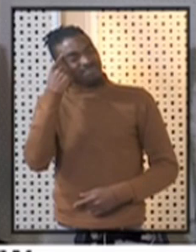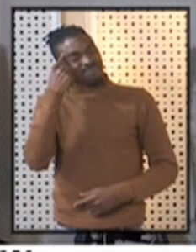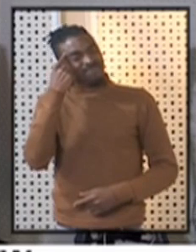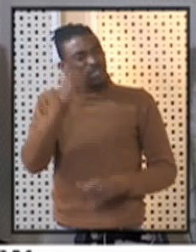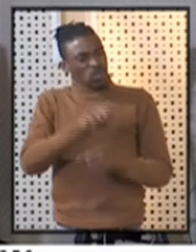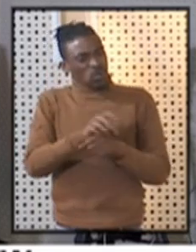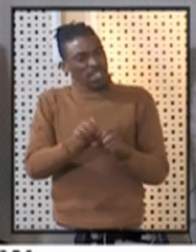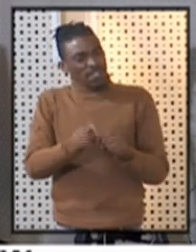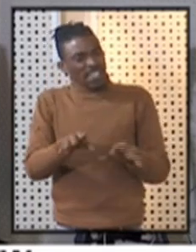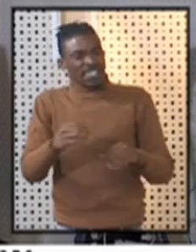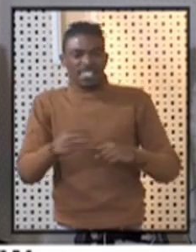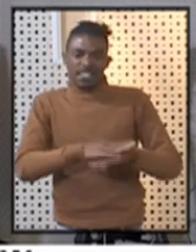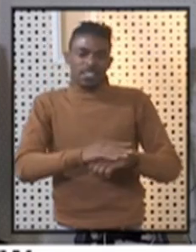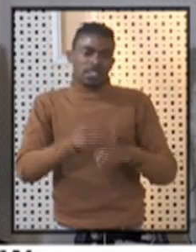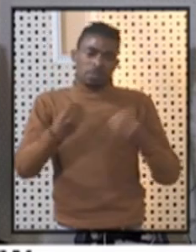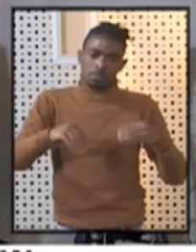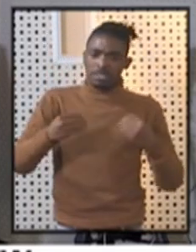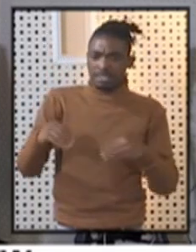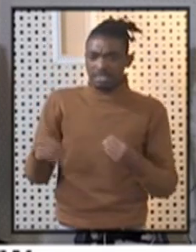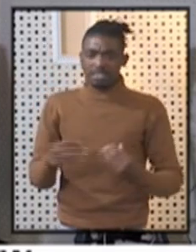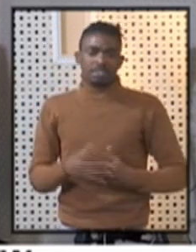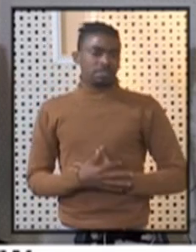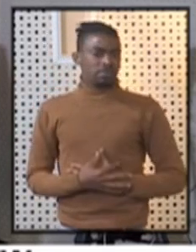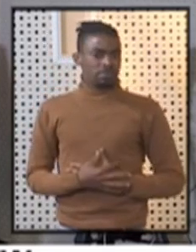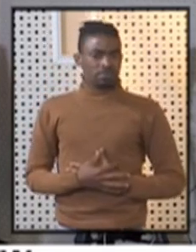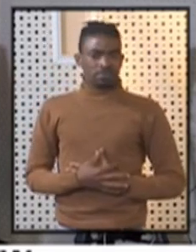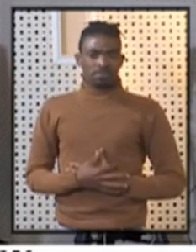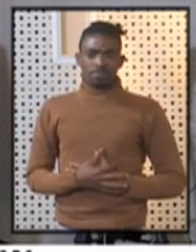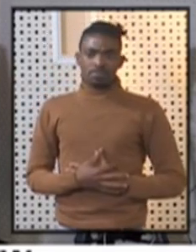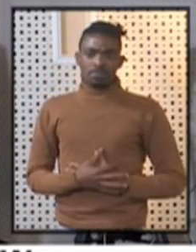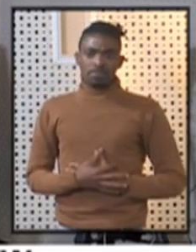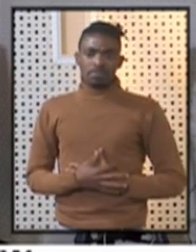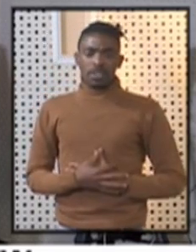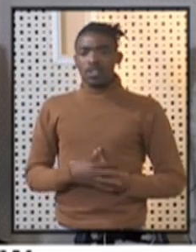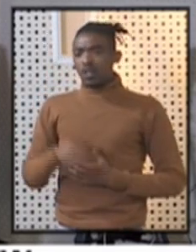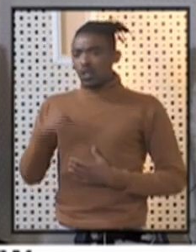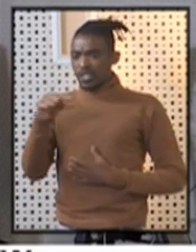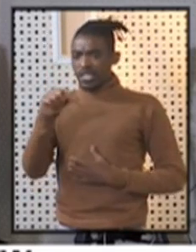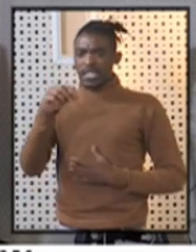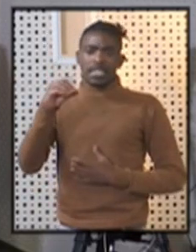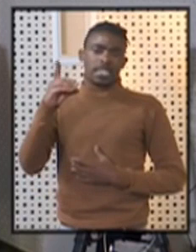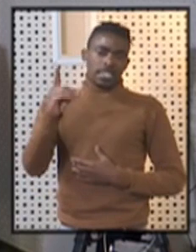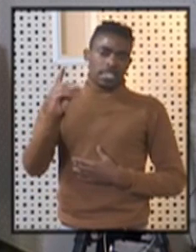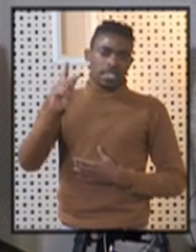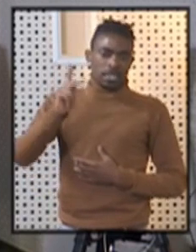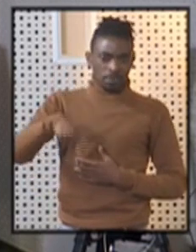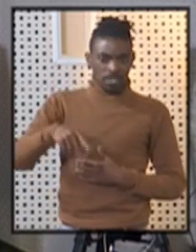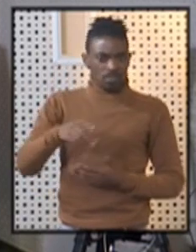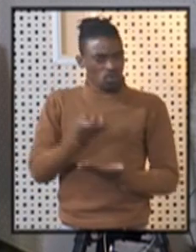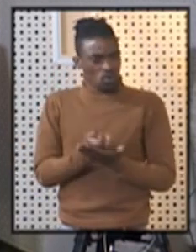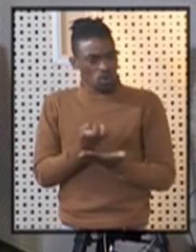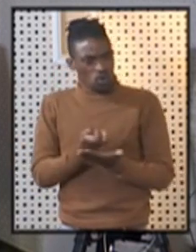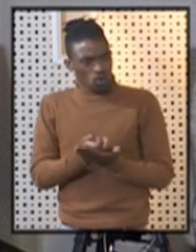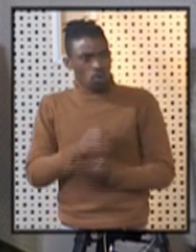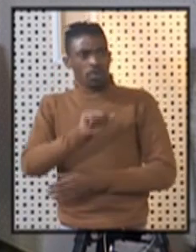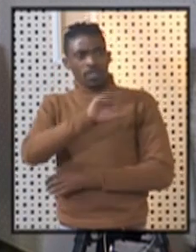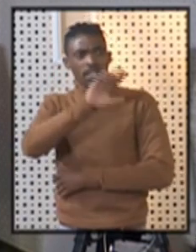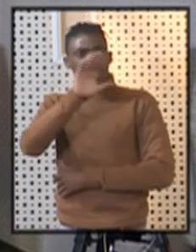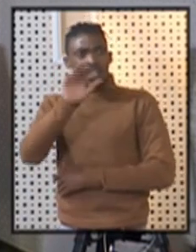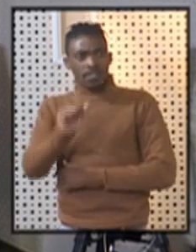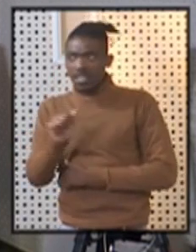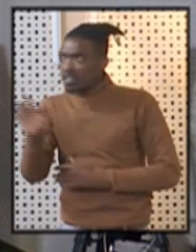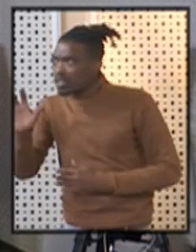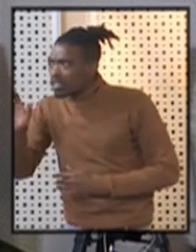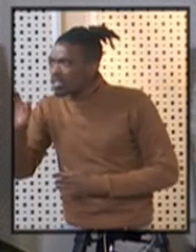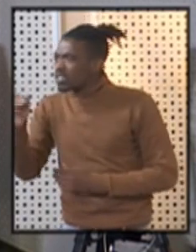me, particularly, that tourism contributes to GDP? And how many do